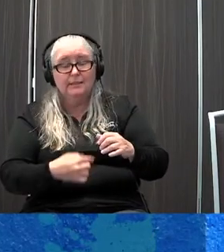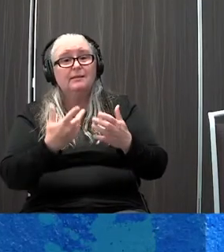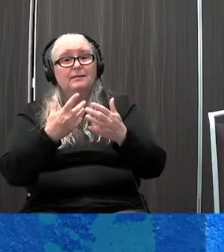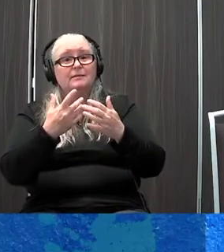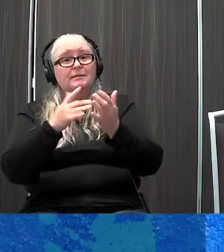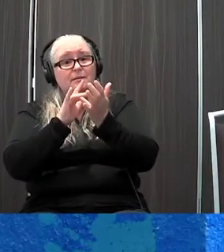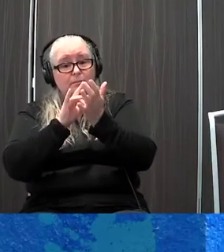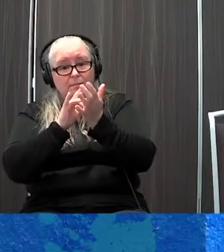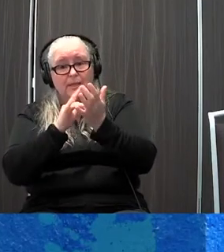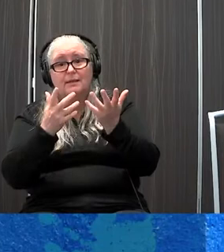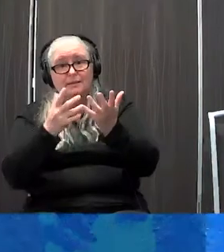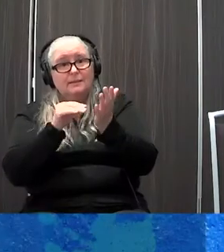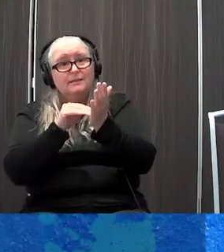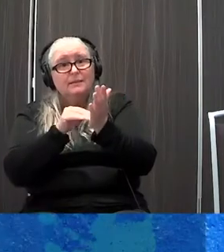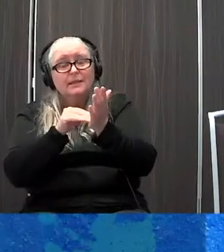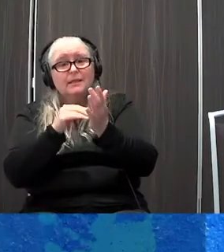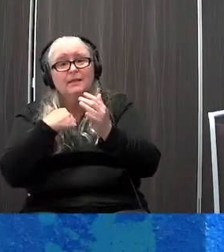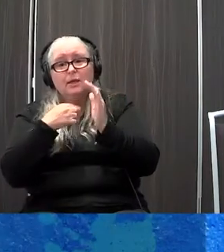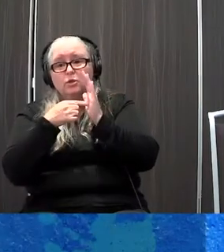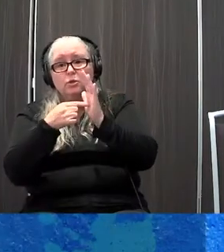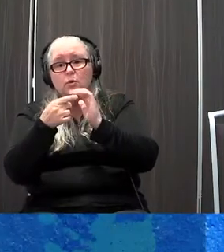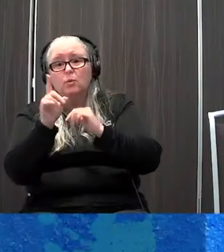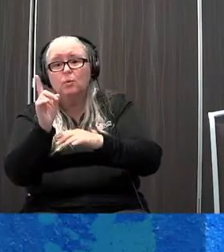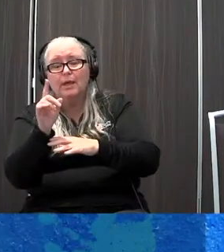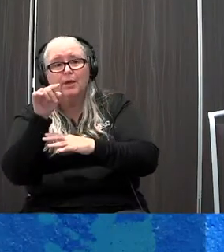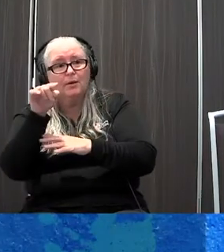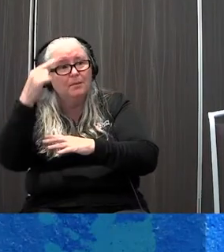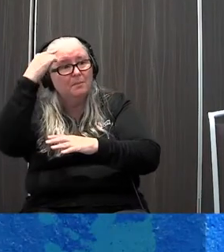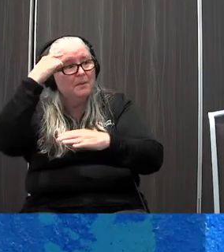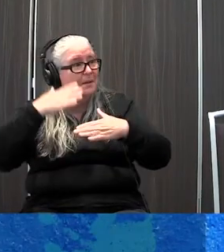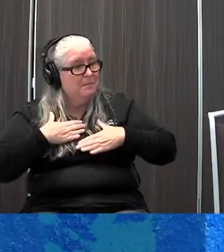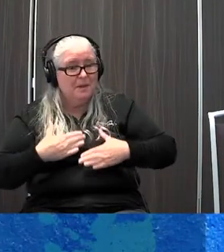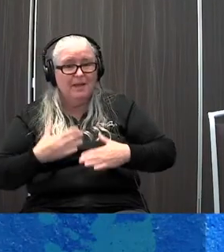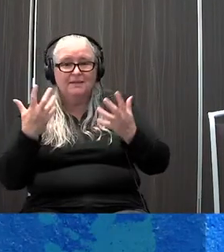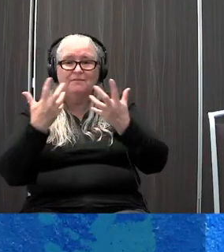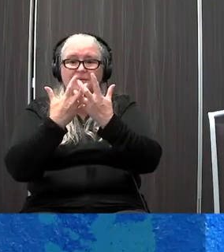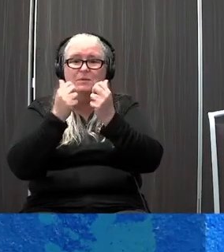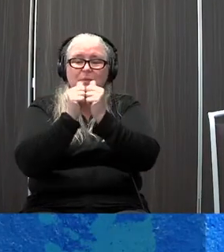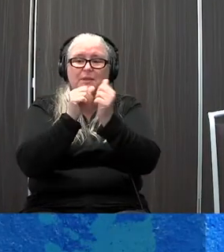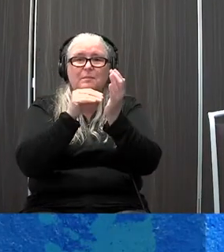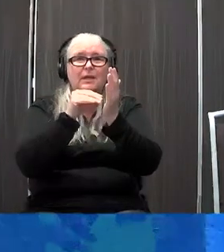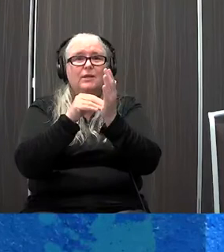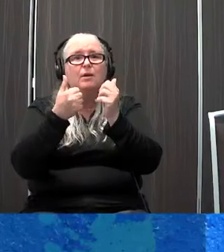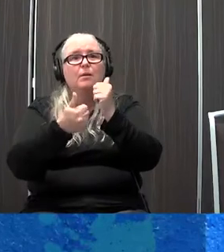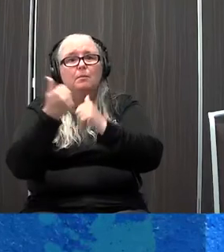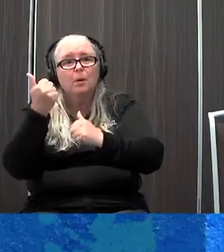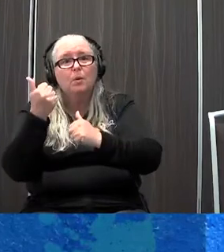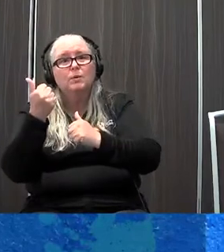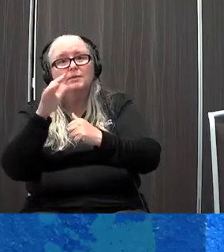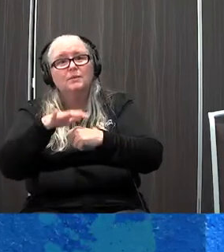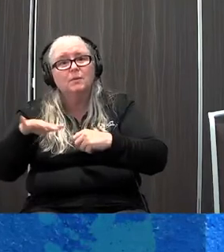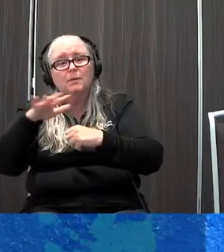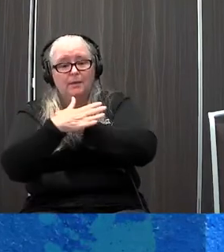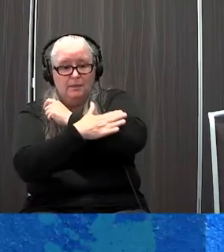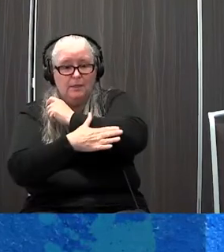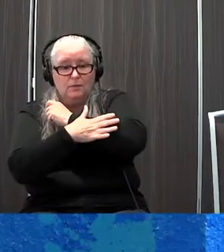you where sort of mind-body medicine fits within kind of the medical field and to tell you that most major medical centers around our country, including UC and